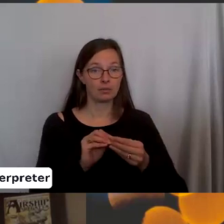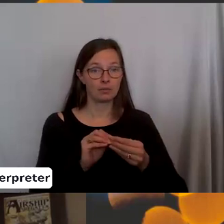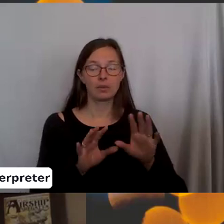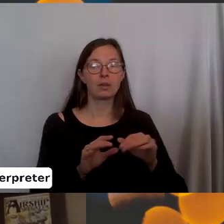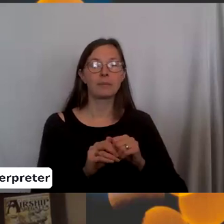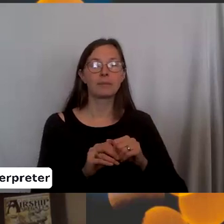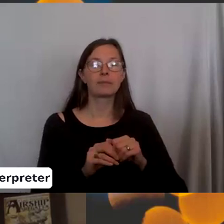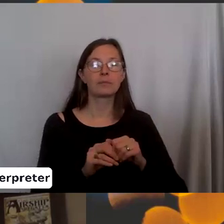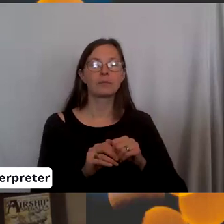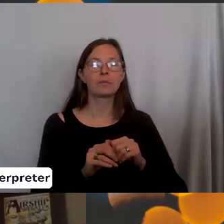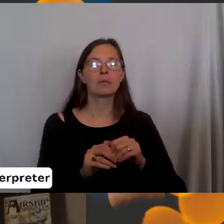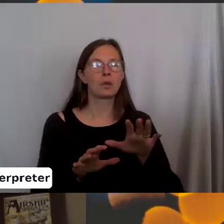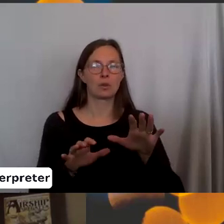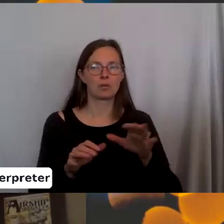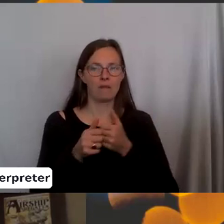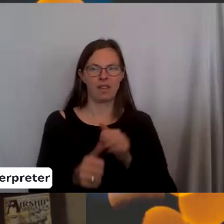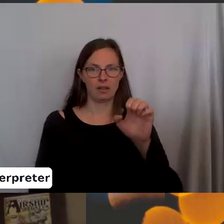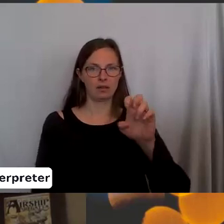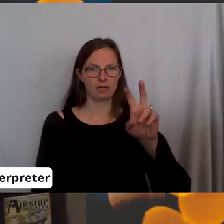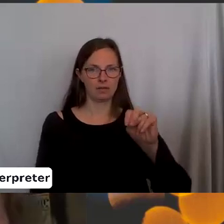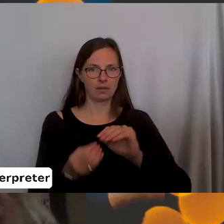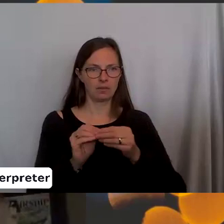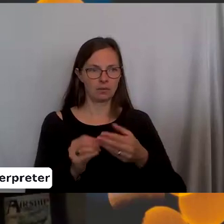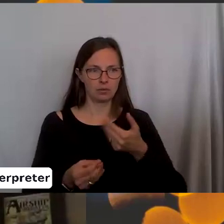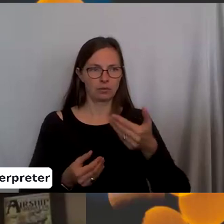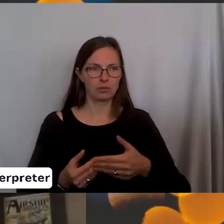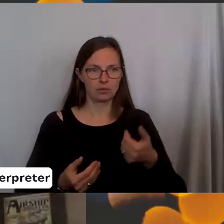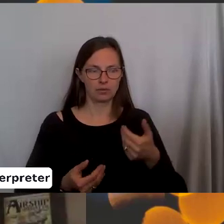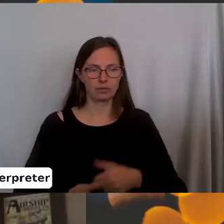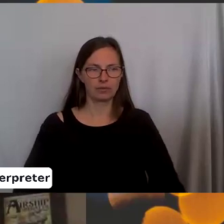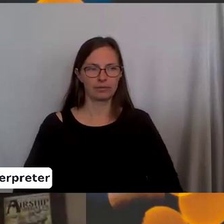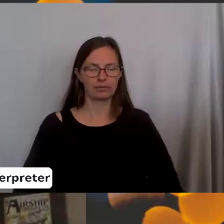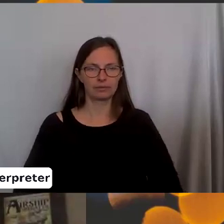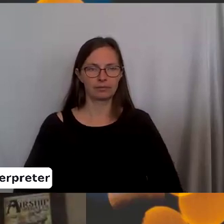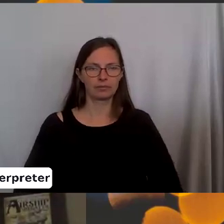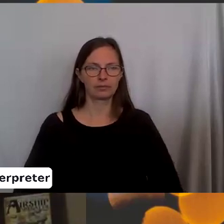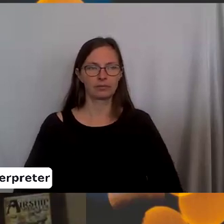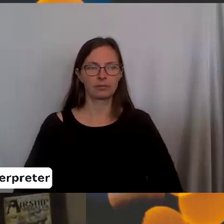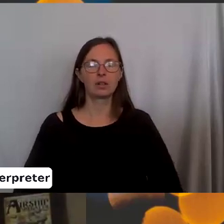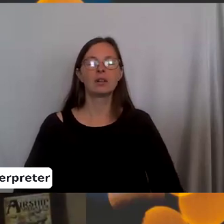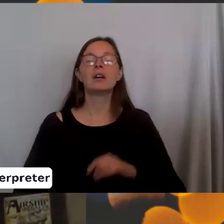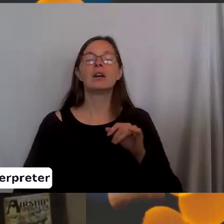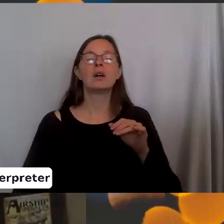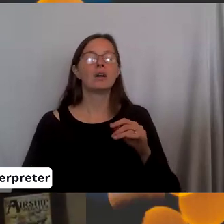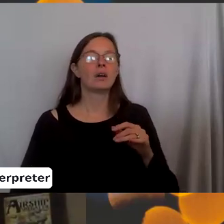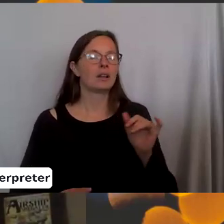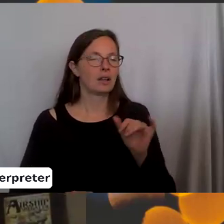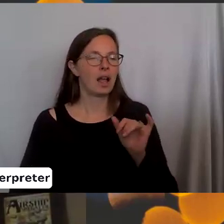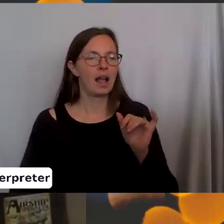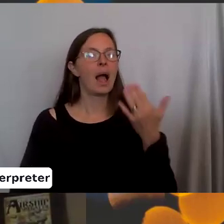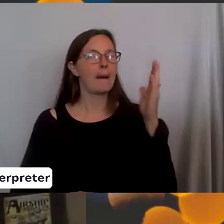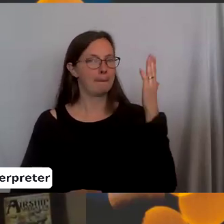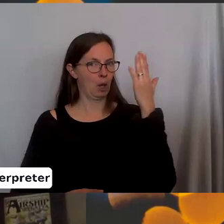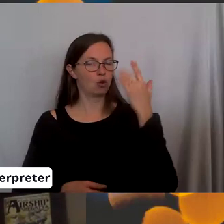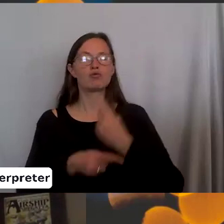just do even numbers of stitches, whatever, whatever the gauge. So say you did your, it's like a mirror image. Yes,